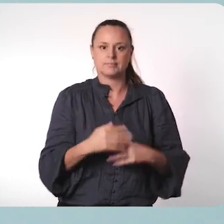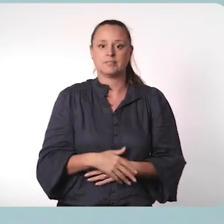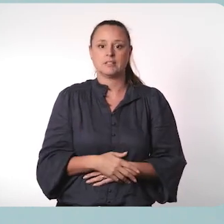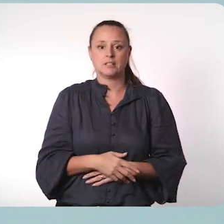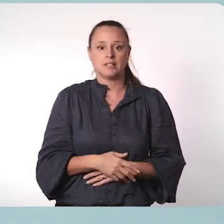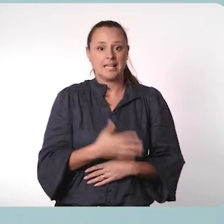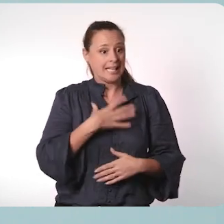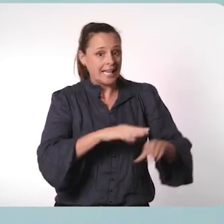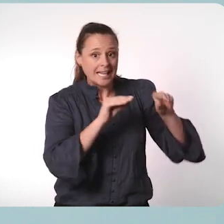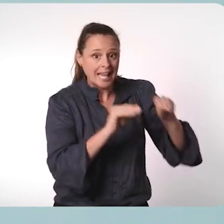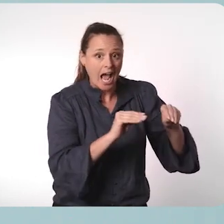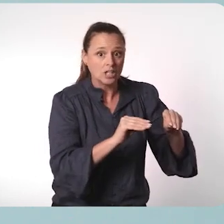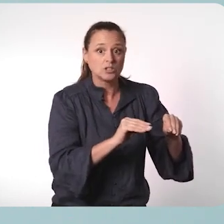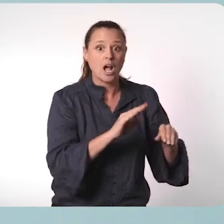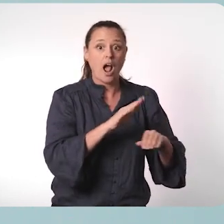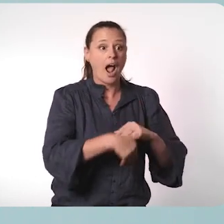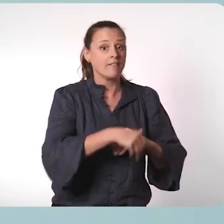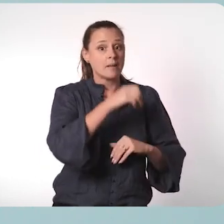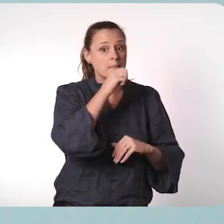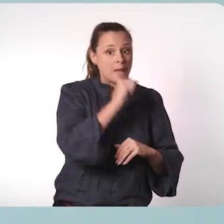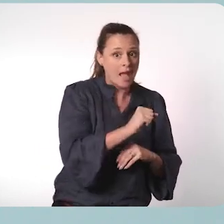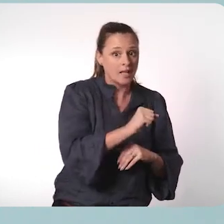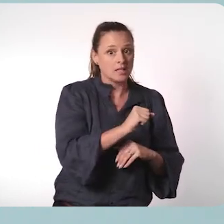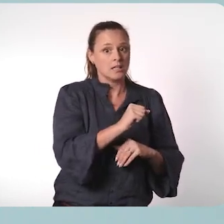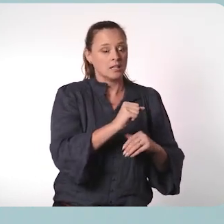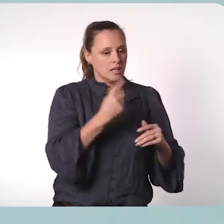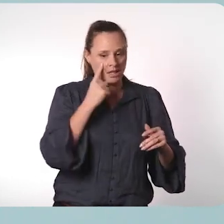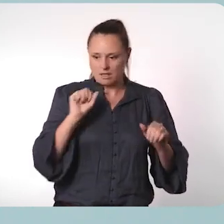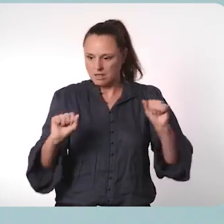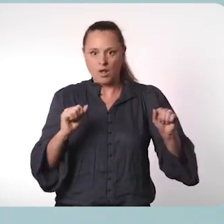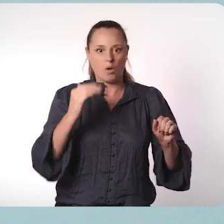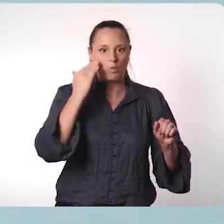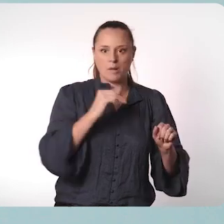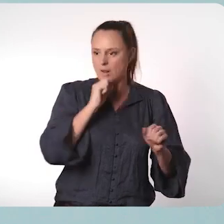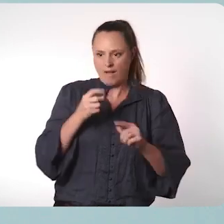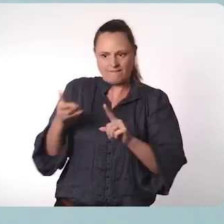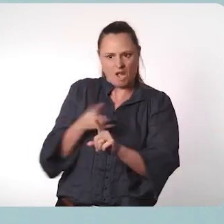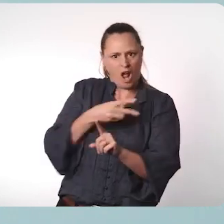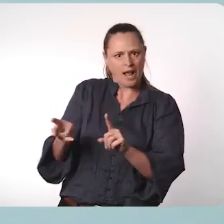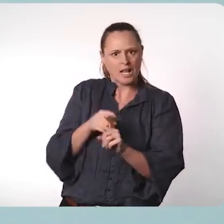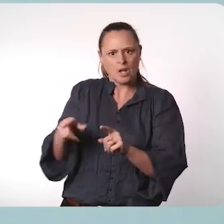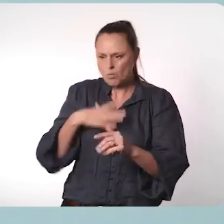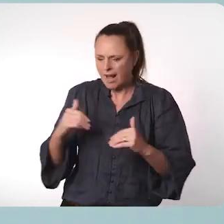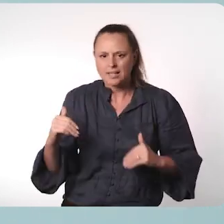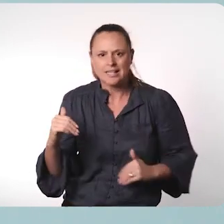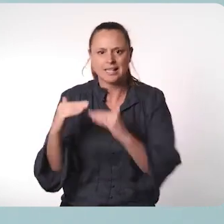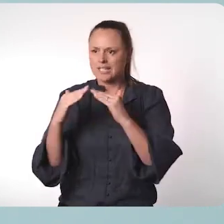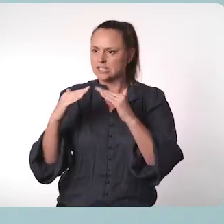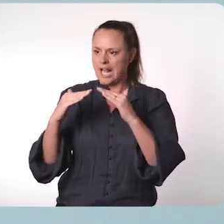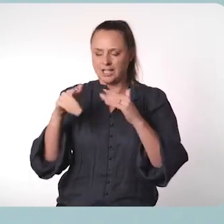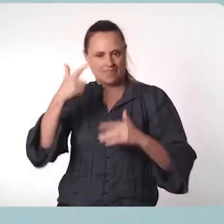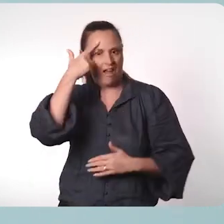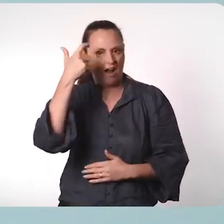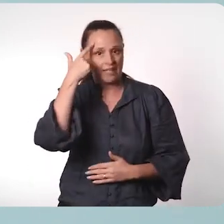about gender and masculinity can lead to violence, encourage positive male cultures that challenge how we justify violence,